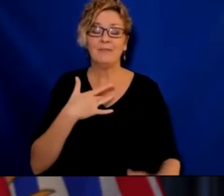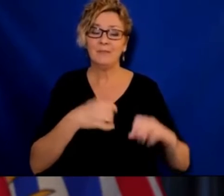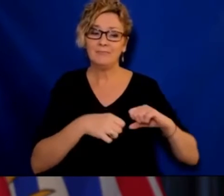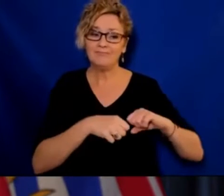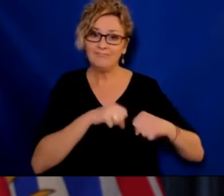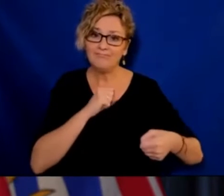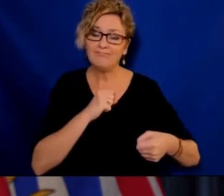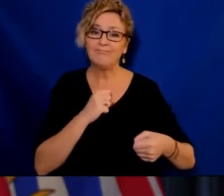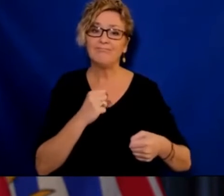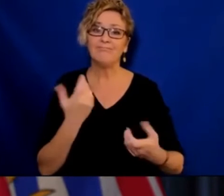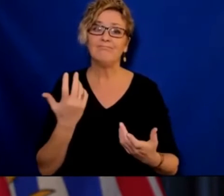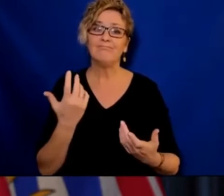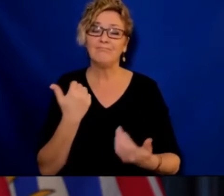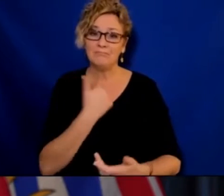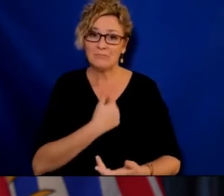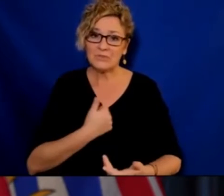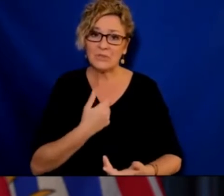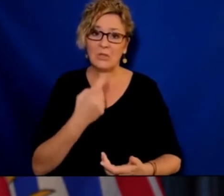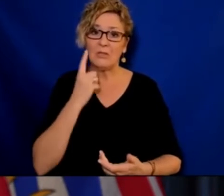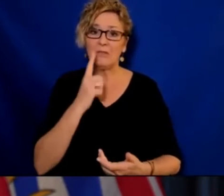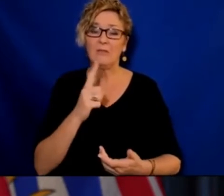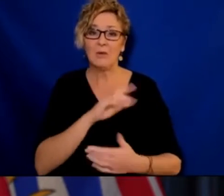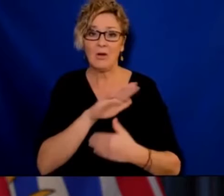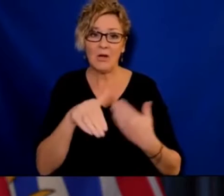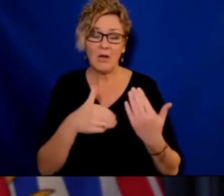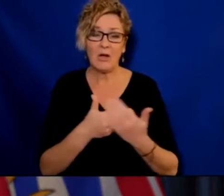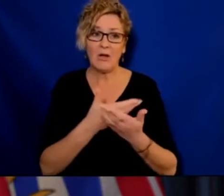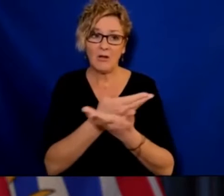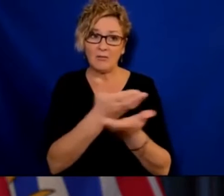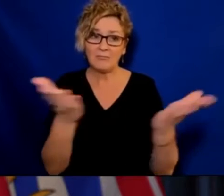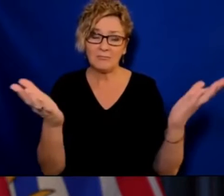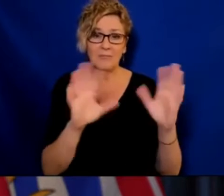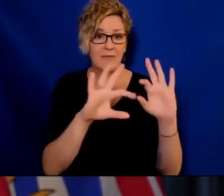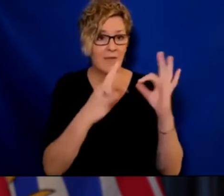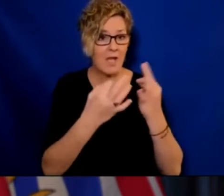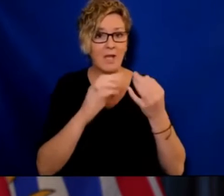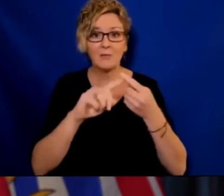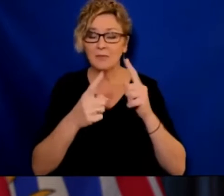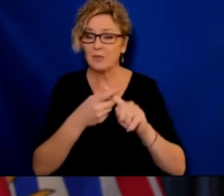members and the caregivers and the communities of these people.